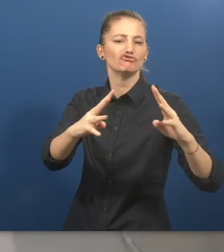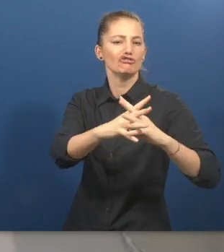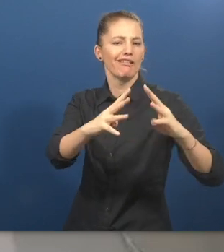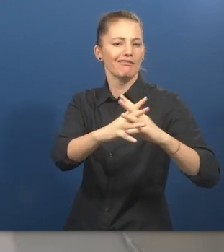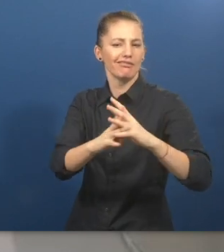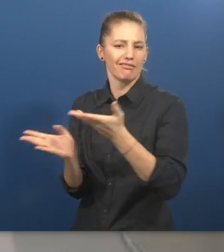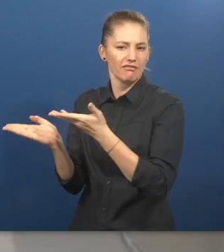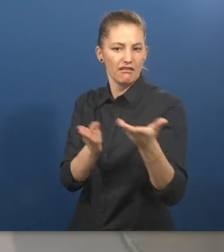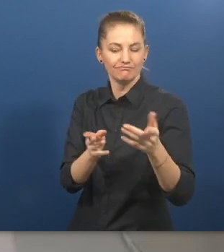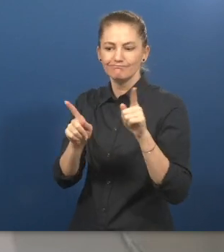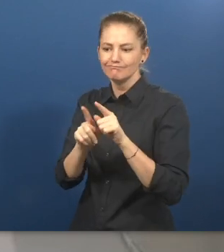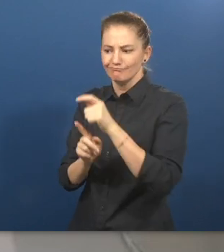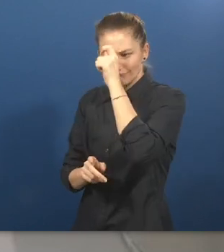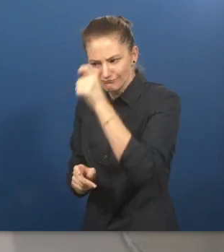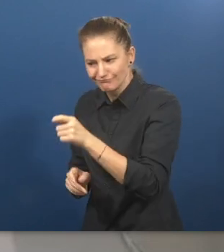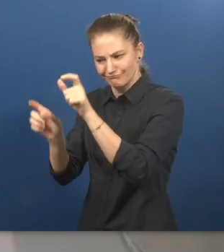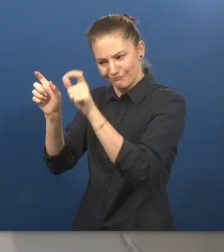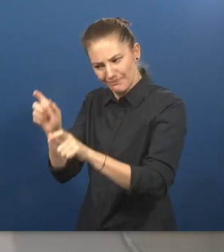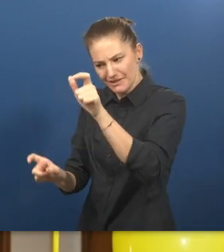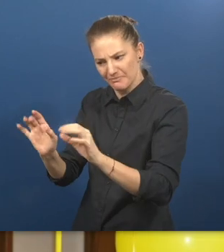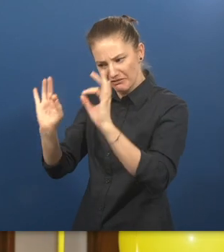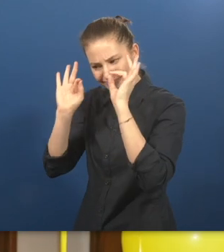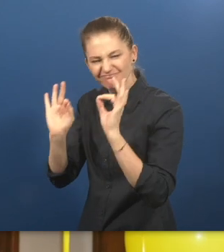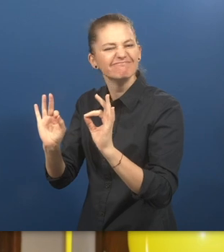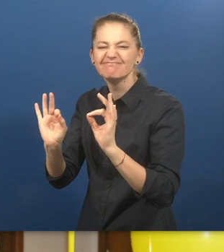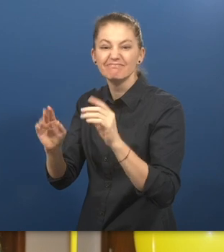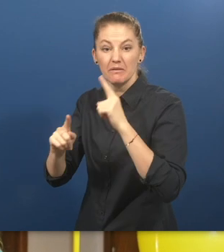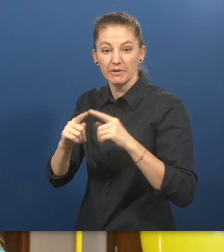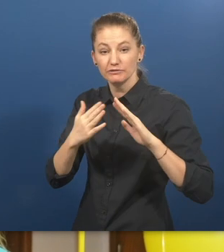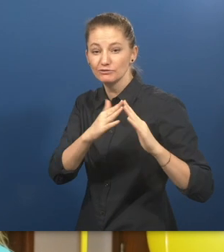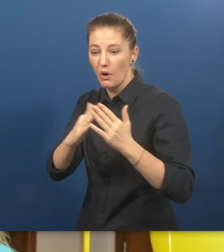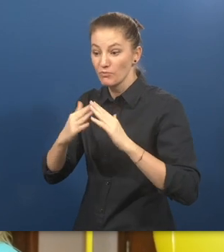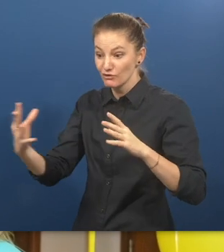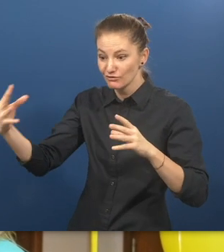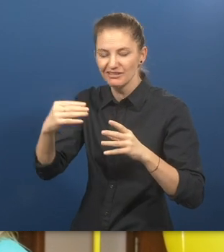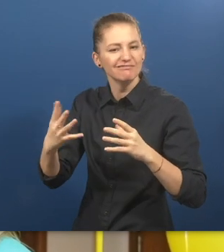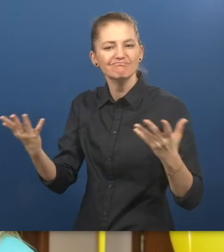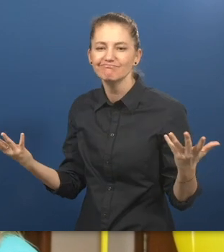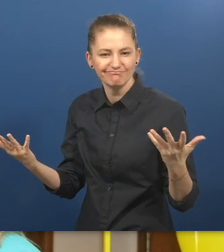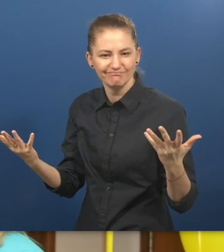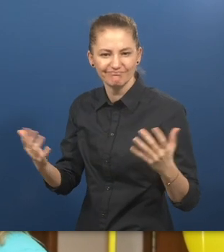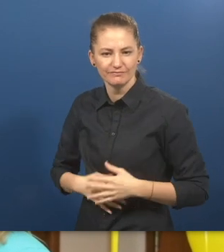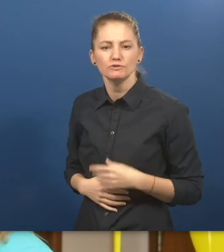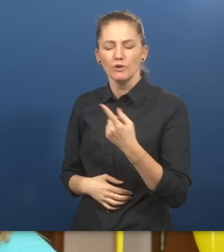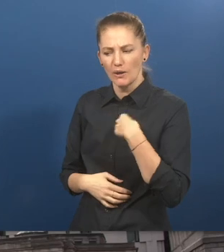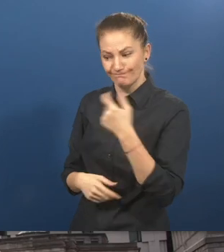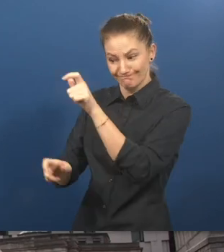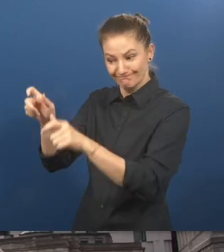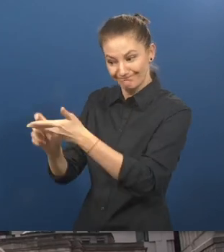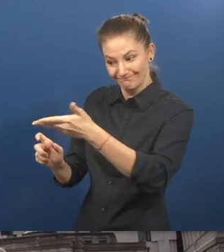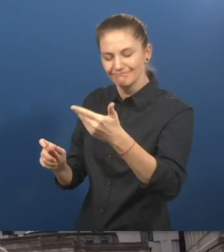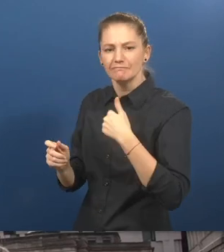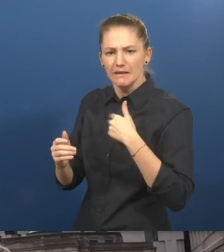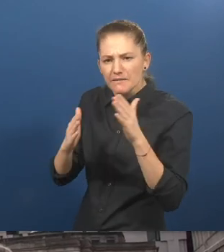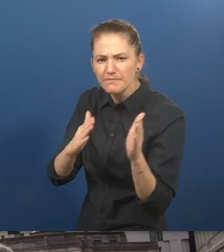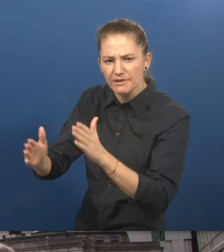and not to be real citizens and part of their own community where we prepare the young people, but